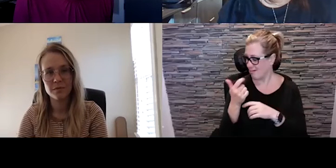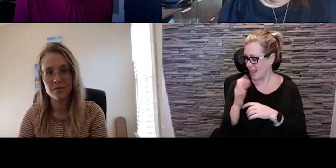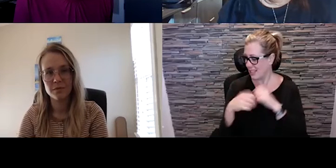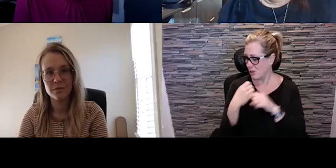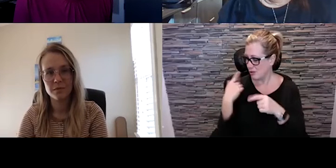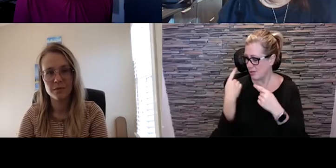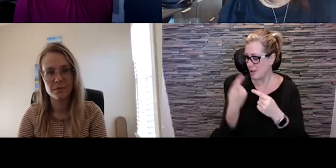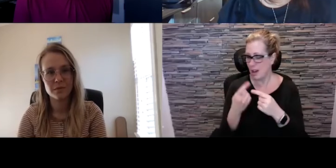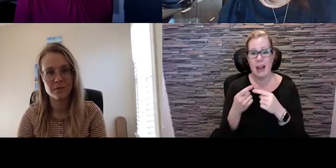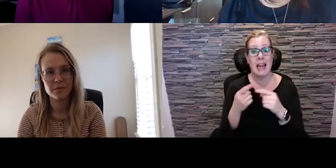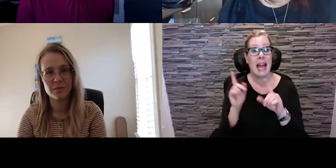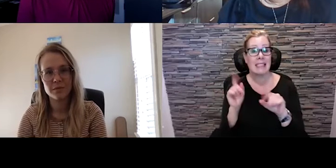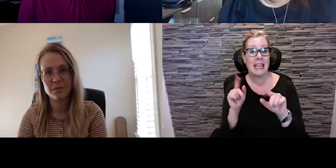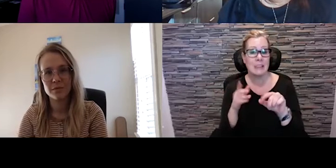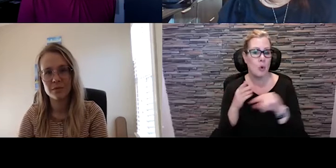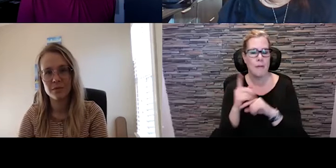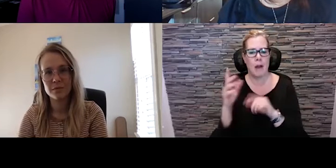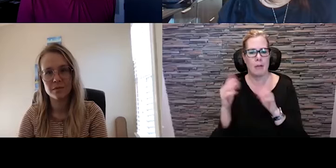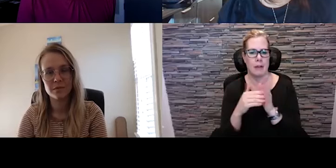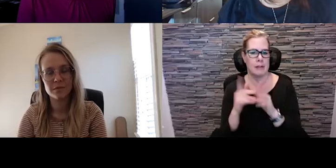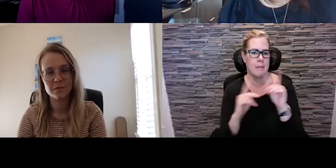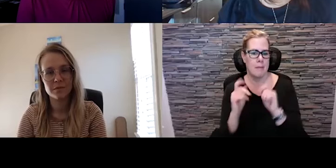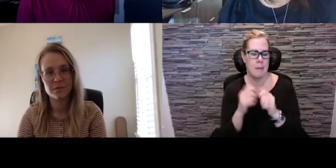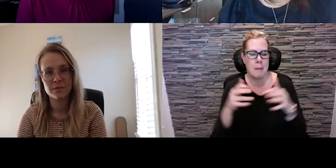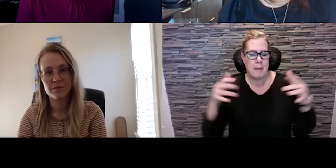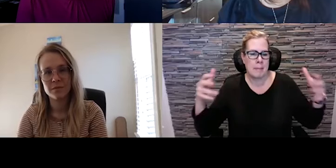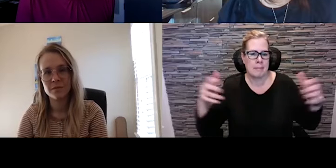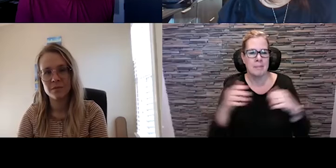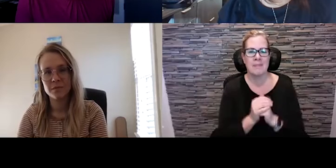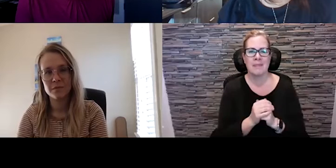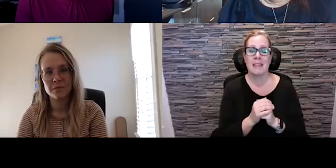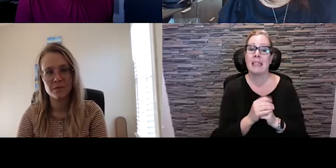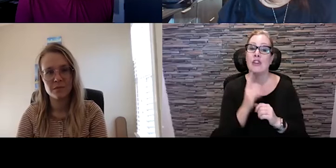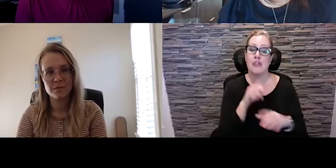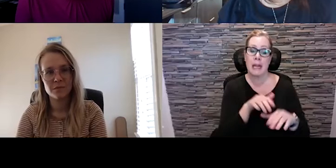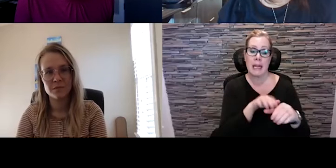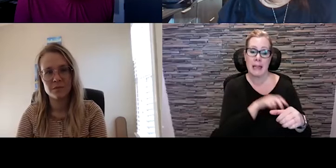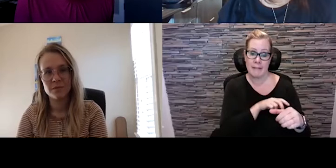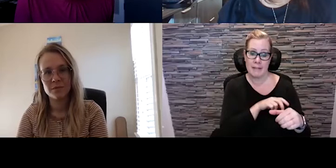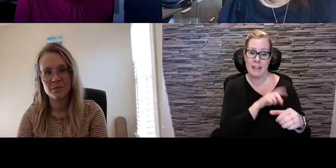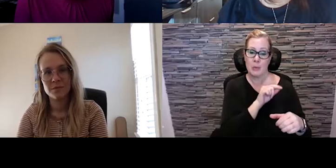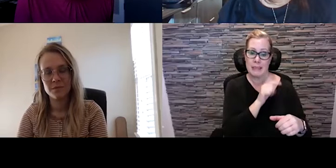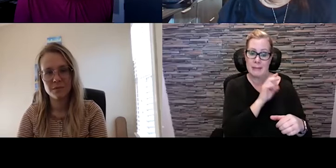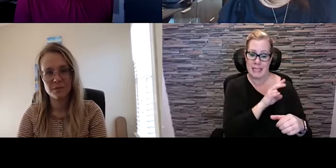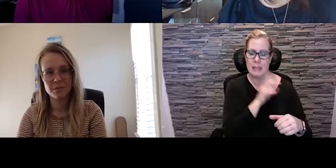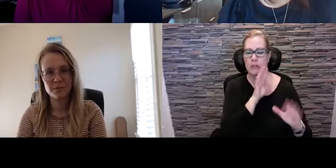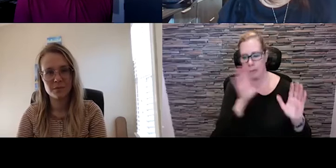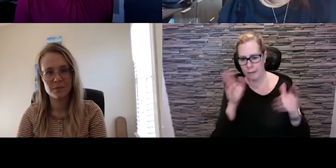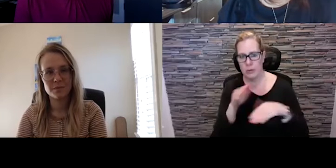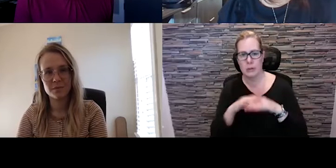,000 guests. In 2017, she left that role to focus on her own event production company,